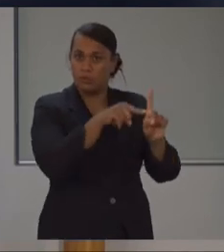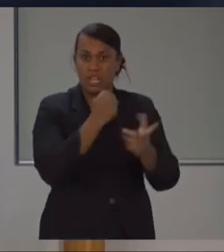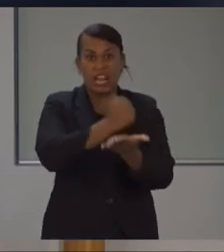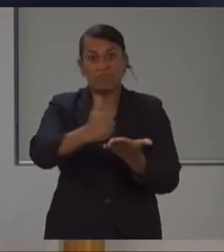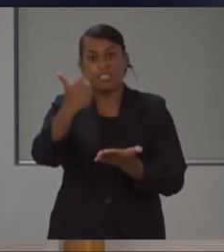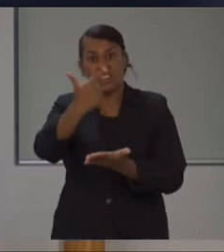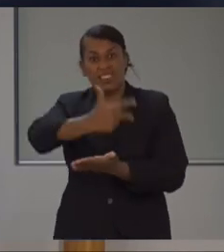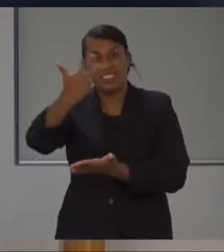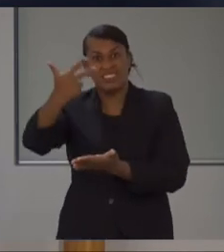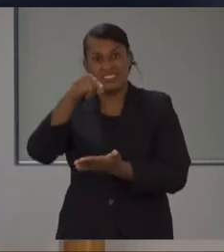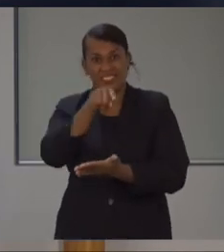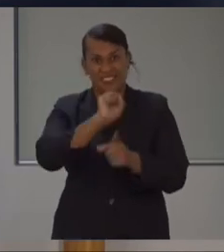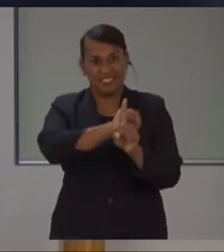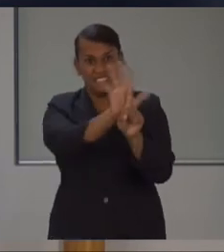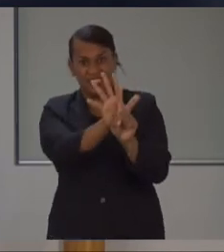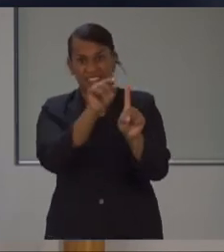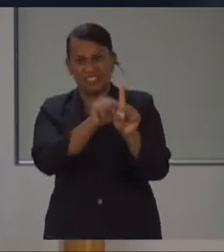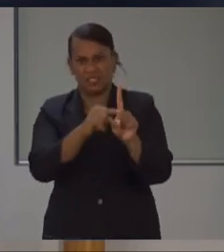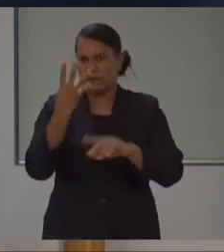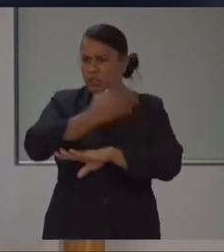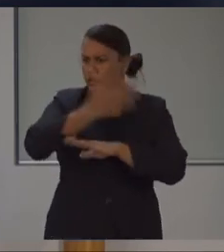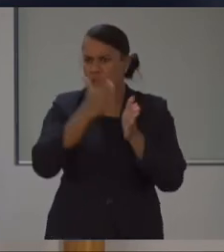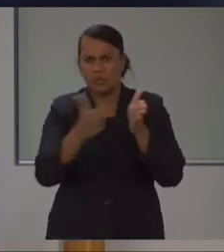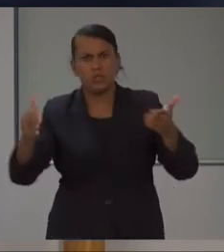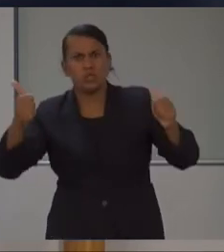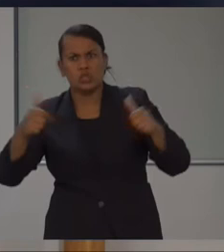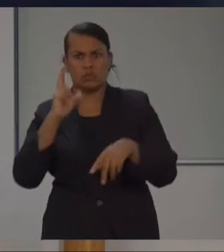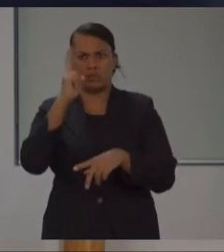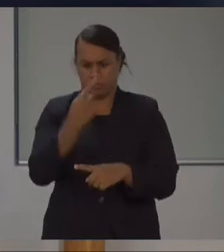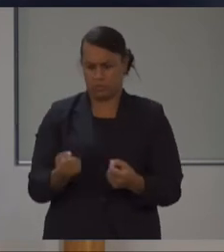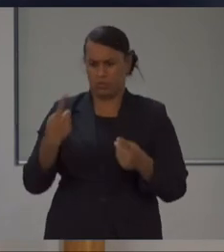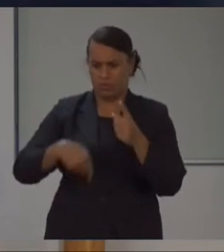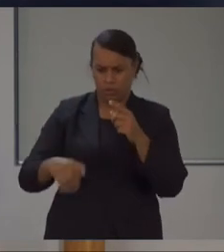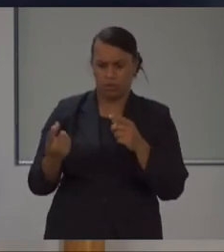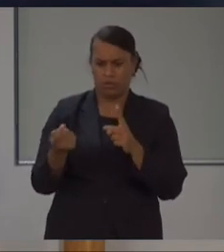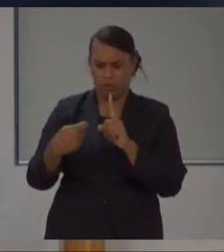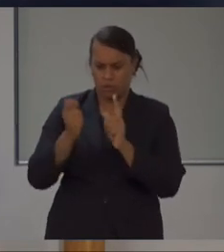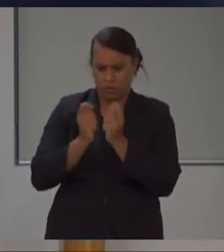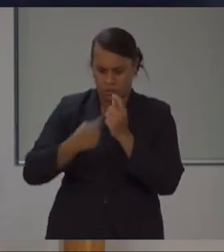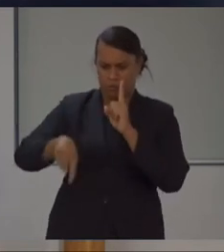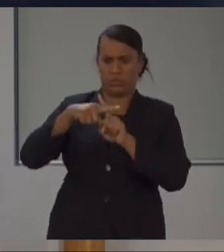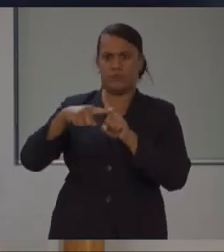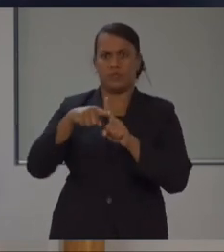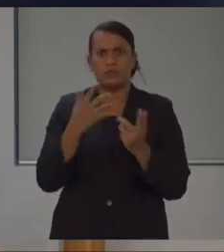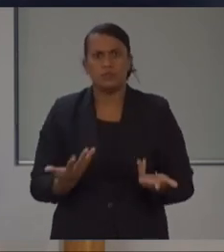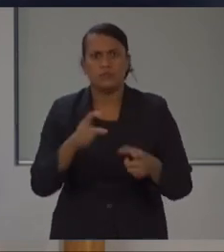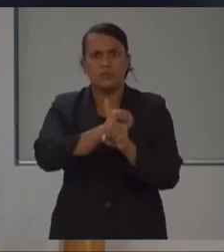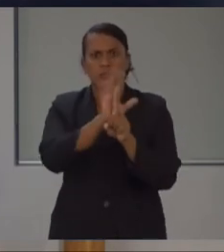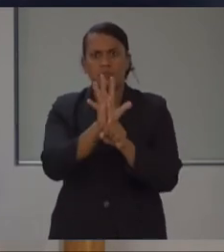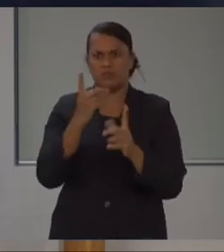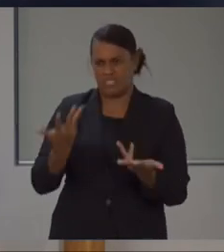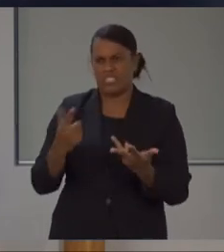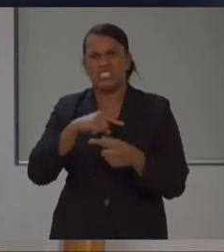they've been more than 14 days before they've tested positive, possibly in their recovery phase. But we're doing it to be extra